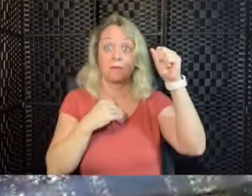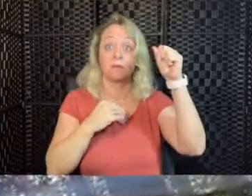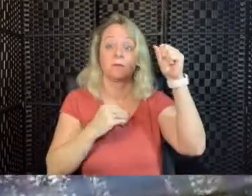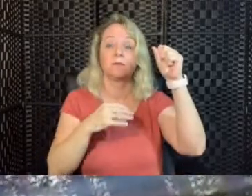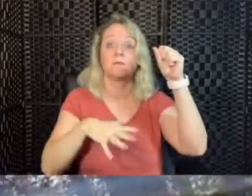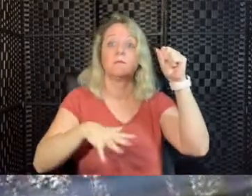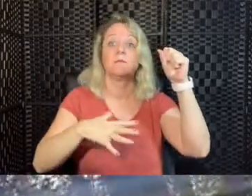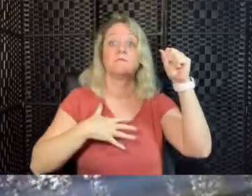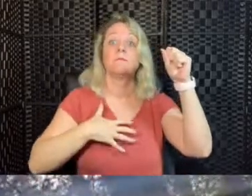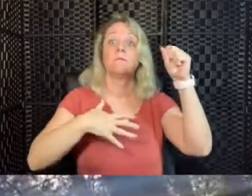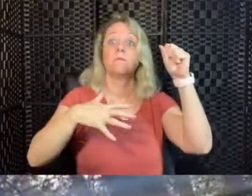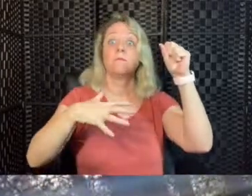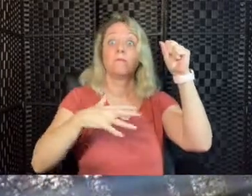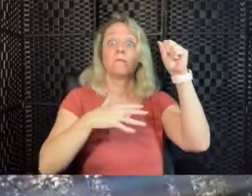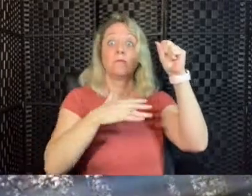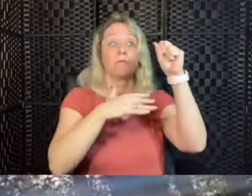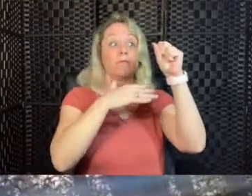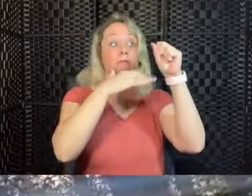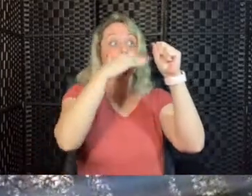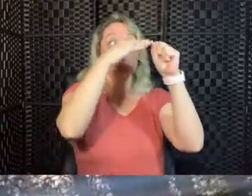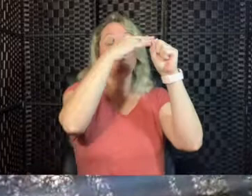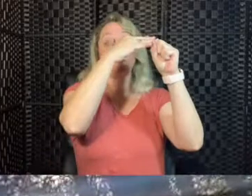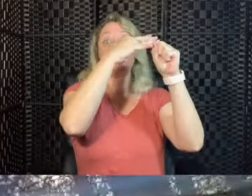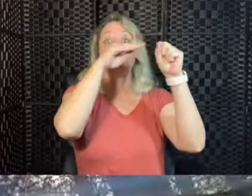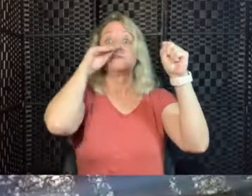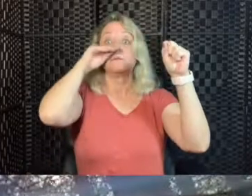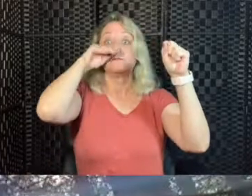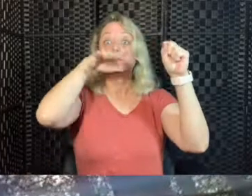Breath out to the base of the spine.